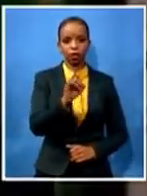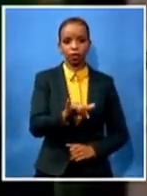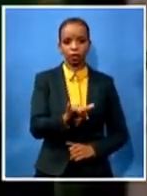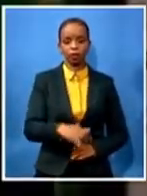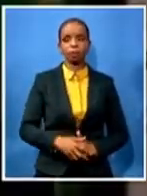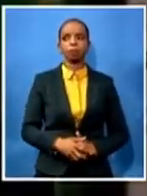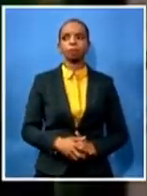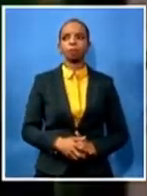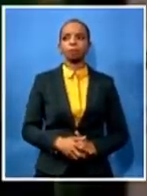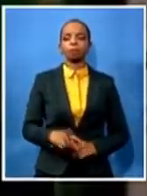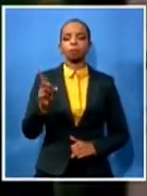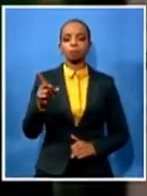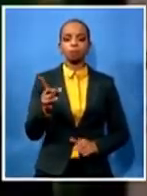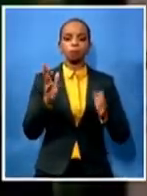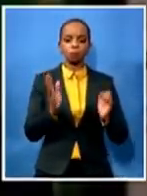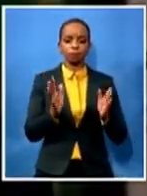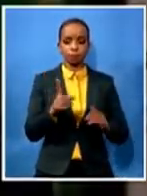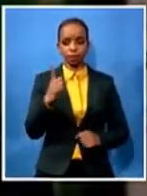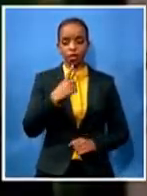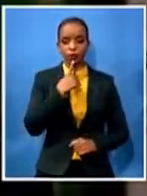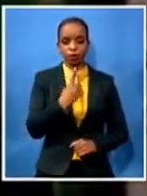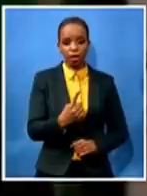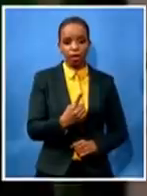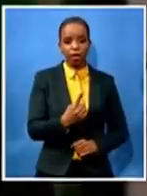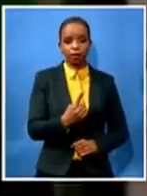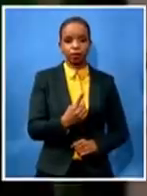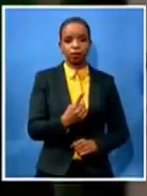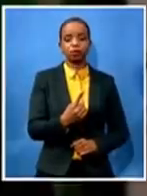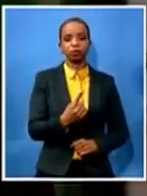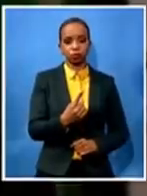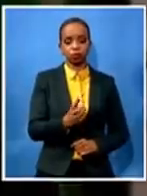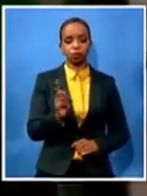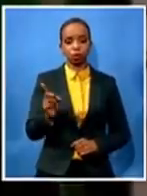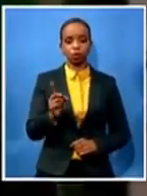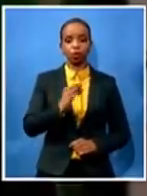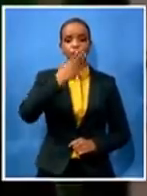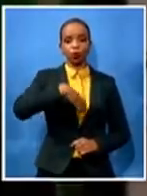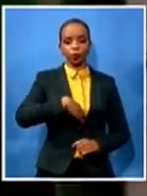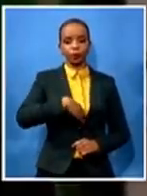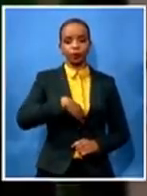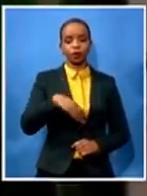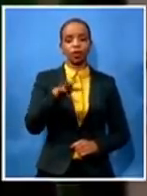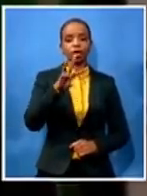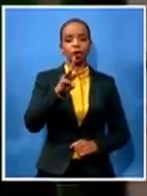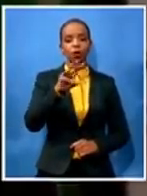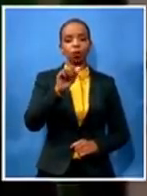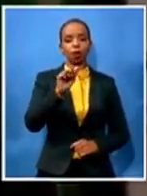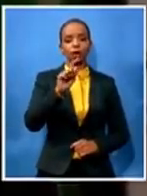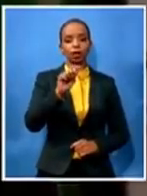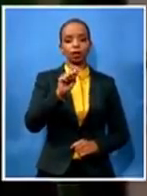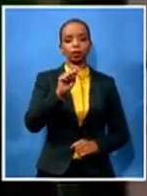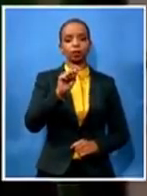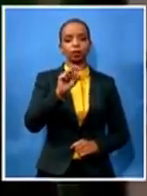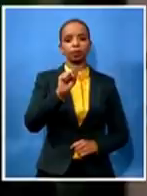among others that mr gavin watson was uh around to be able